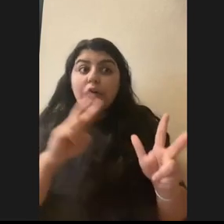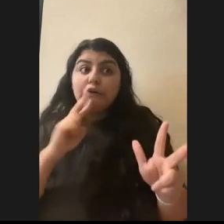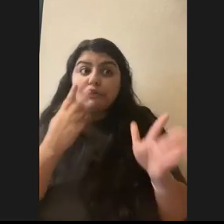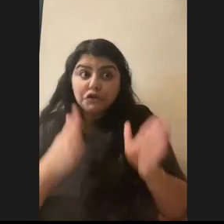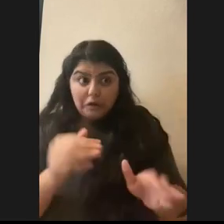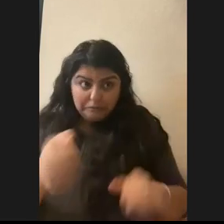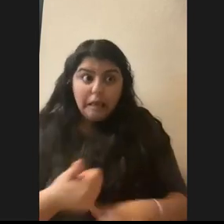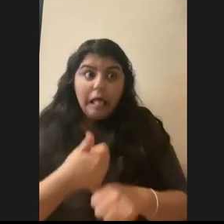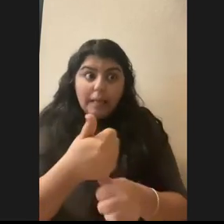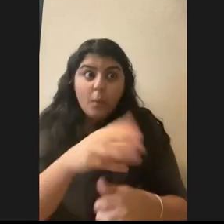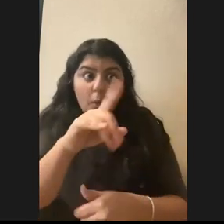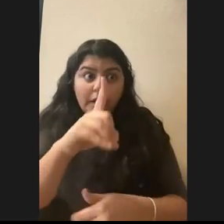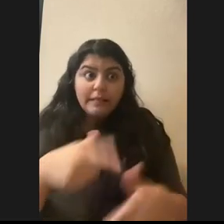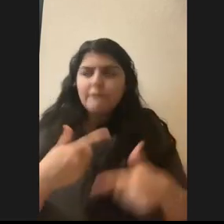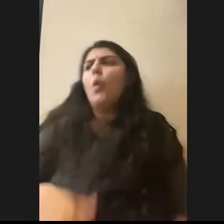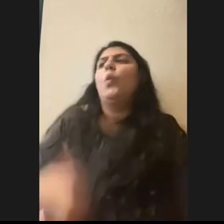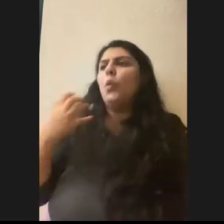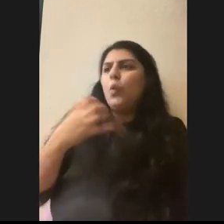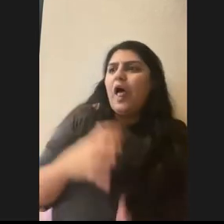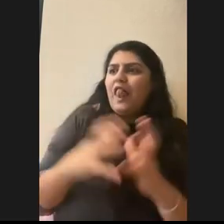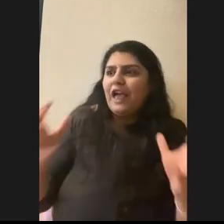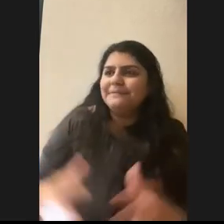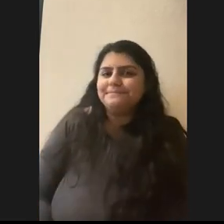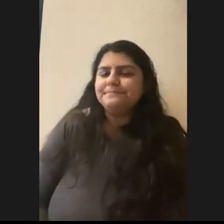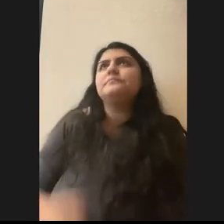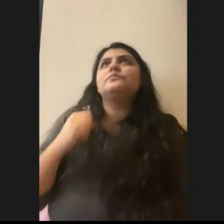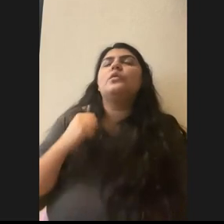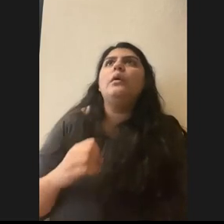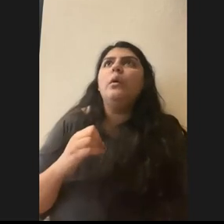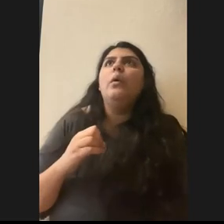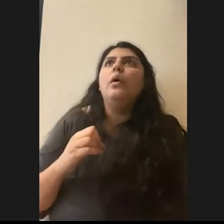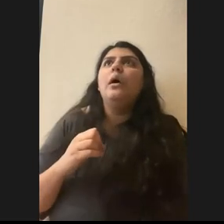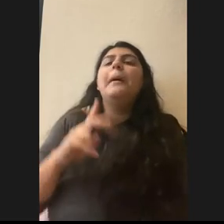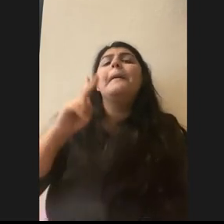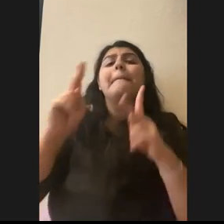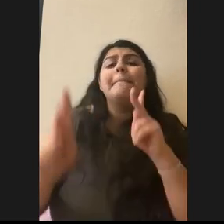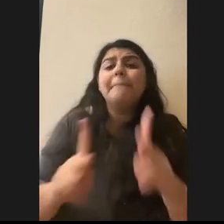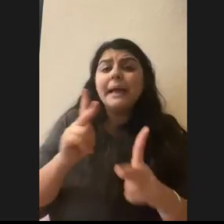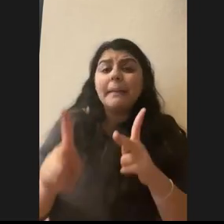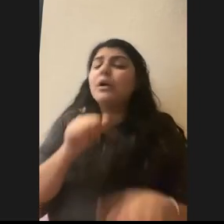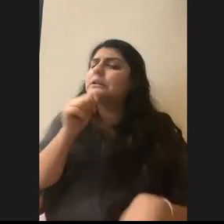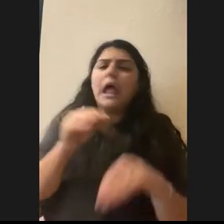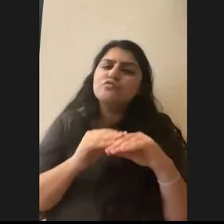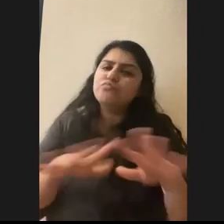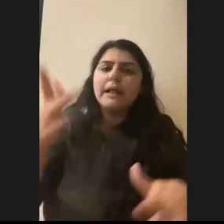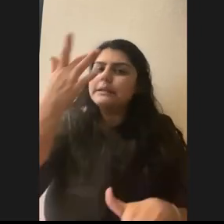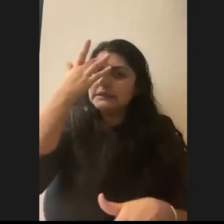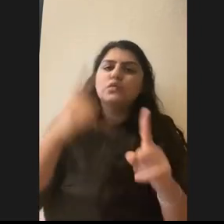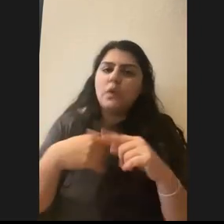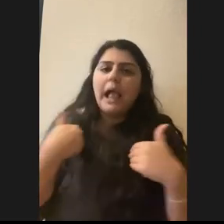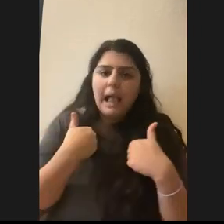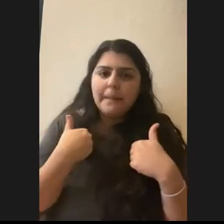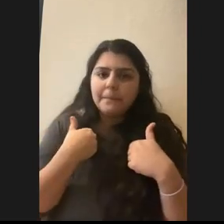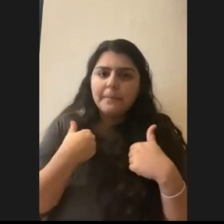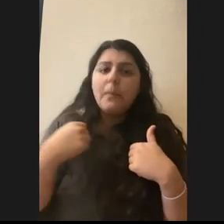Oh, it's a lot. So, um, people aren't really spreading the disease to the animals. Uh, we can